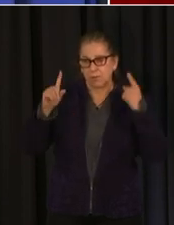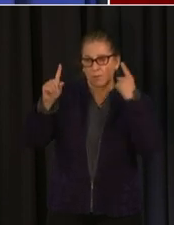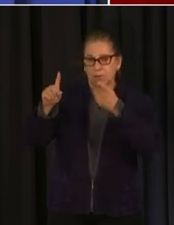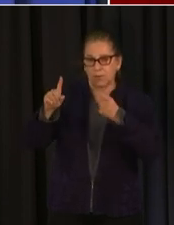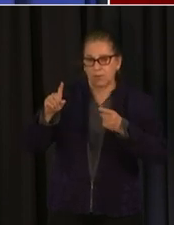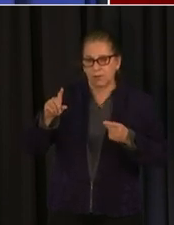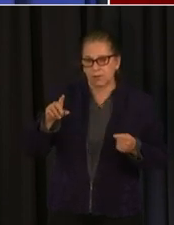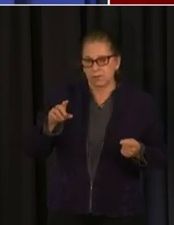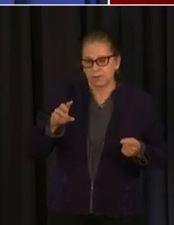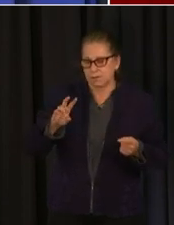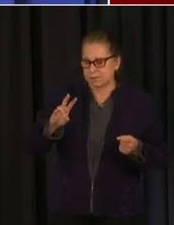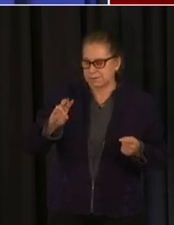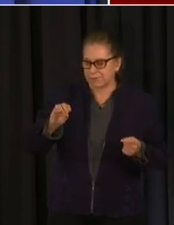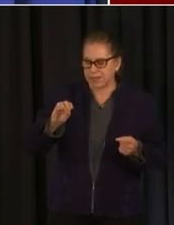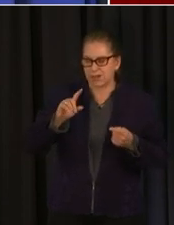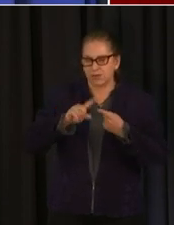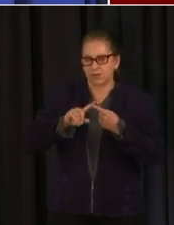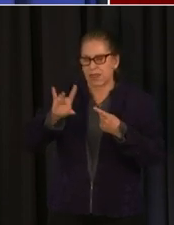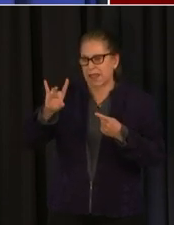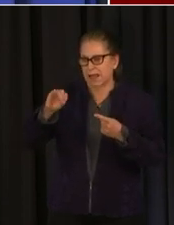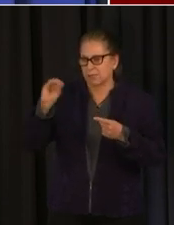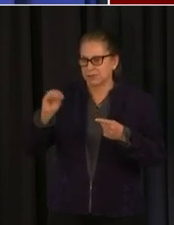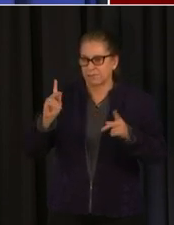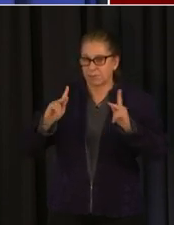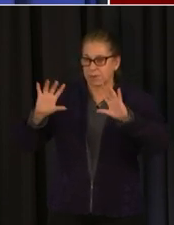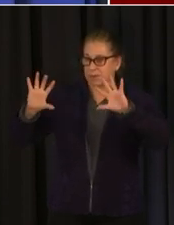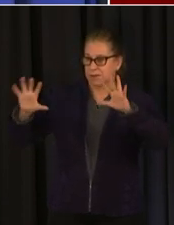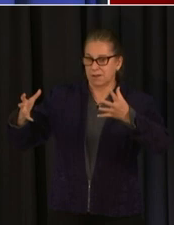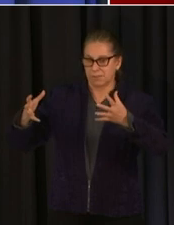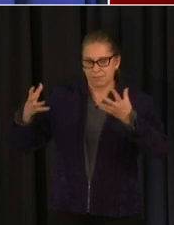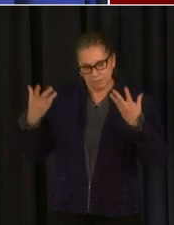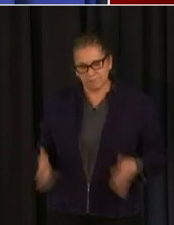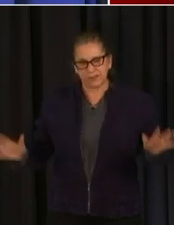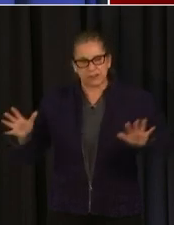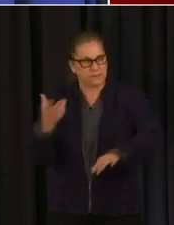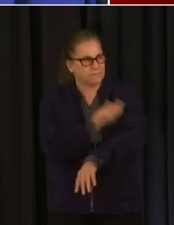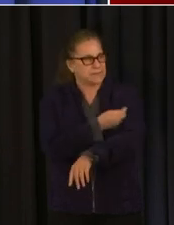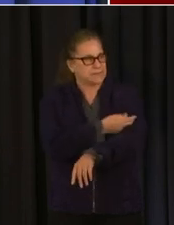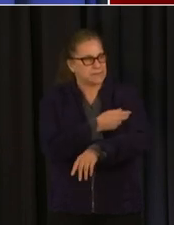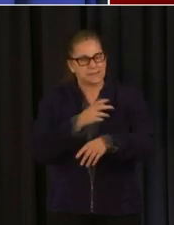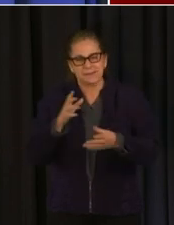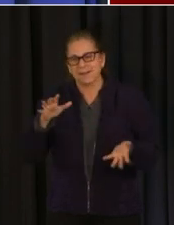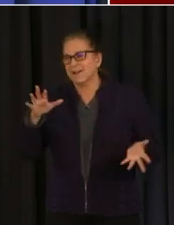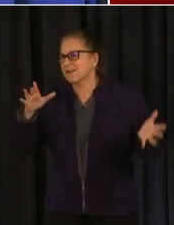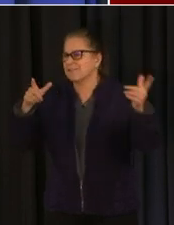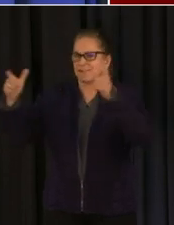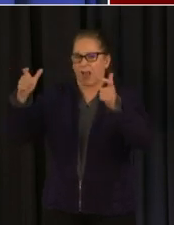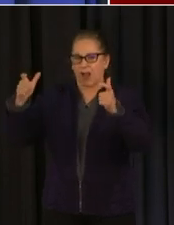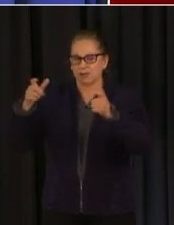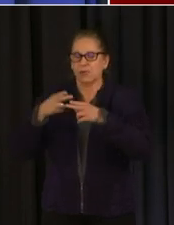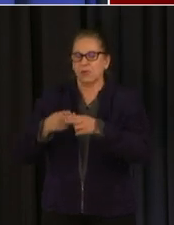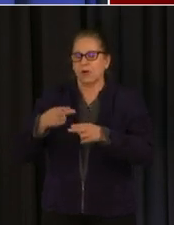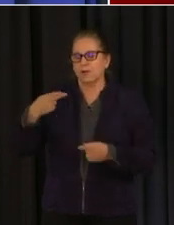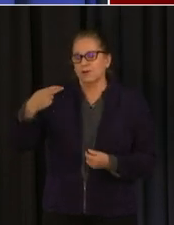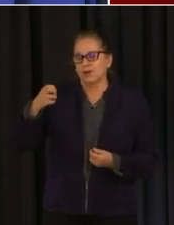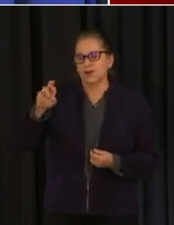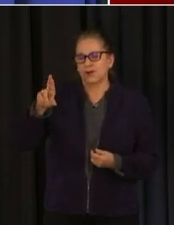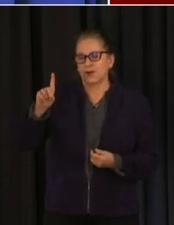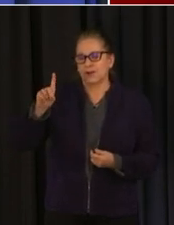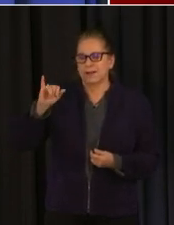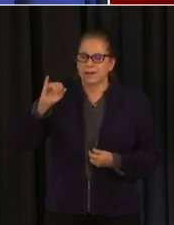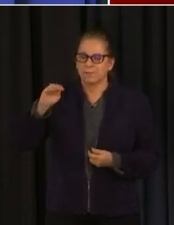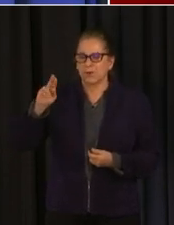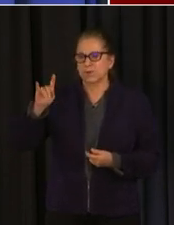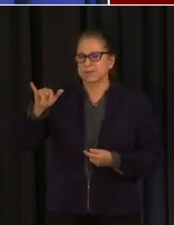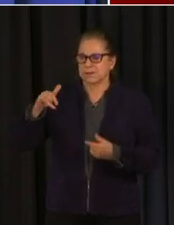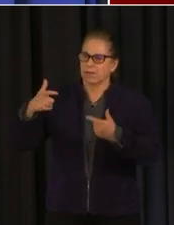have herd immunity but you've also heard me say here uh repeatedly that we're not only looking at our vaccination rates uh and